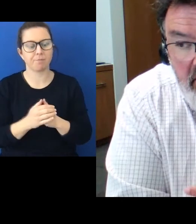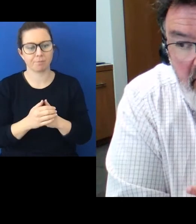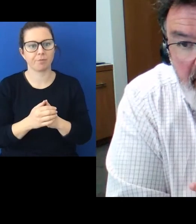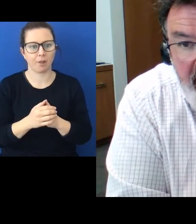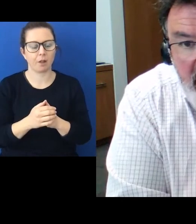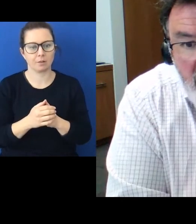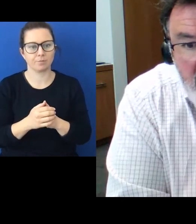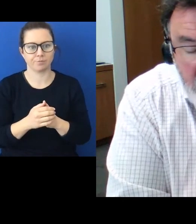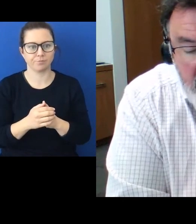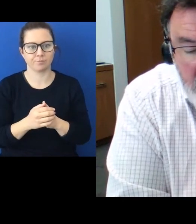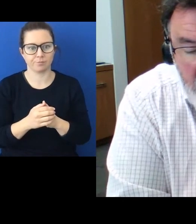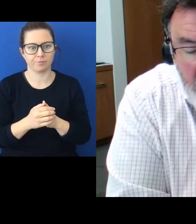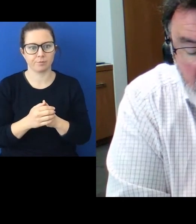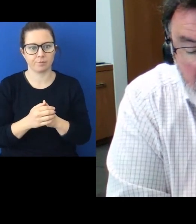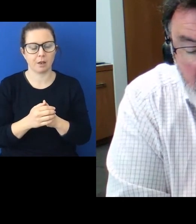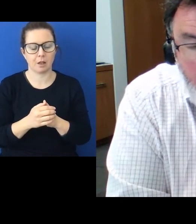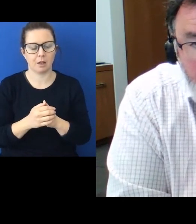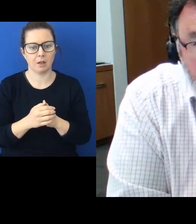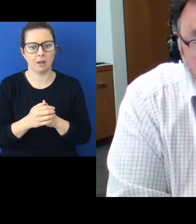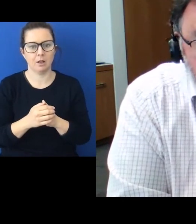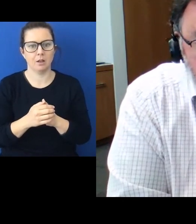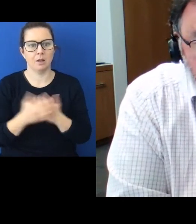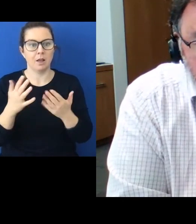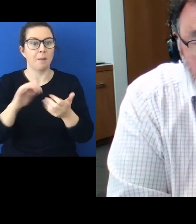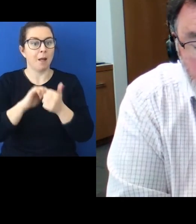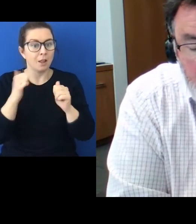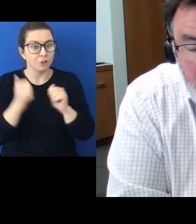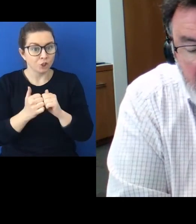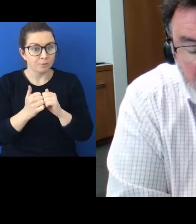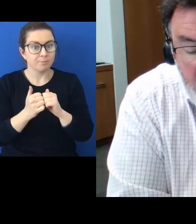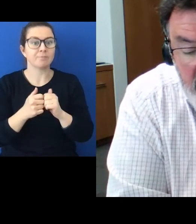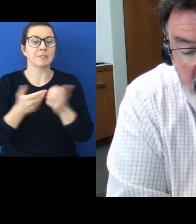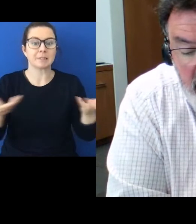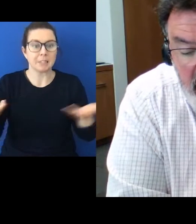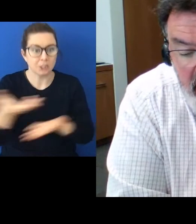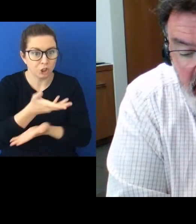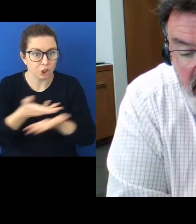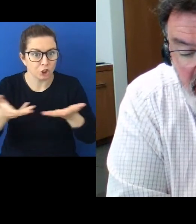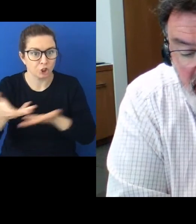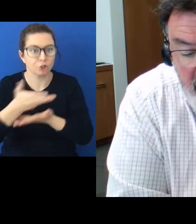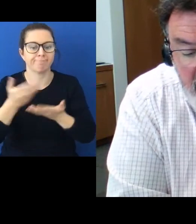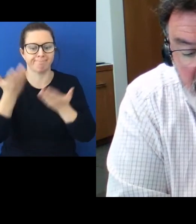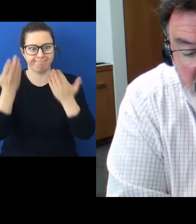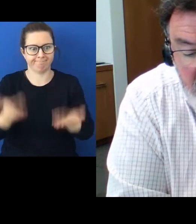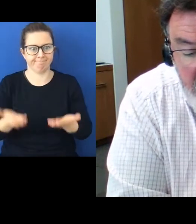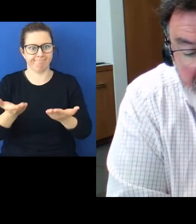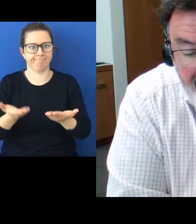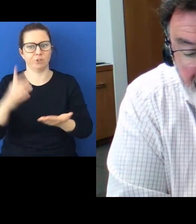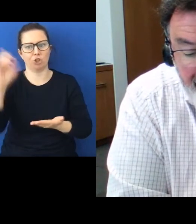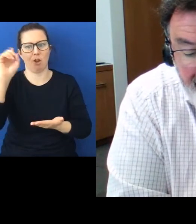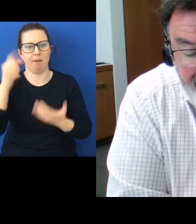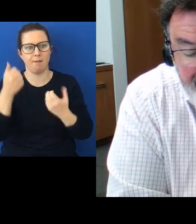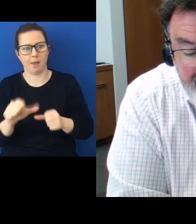that context that partnerships discussions are taking place in this country today.